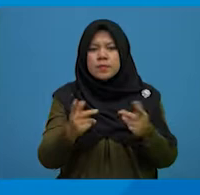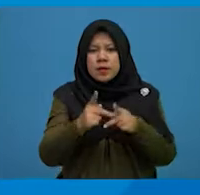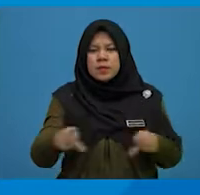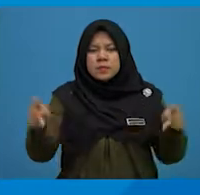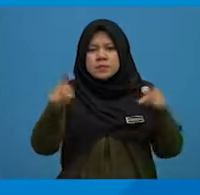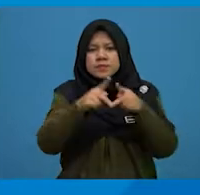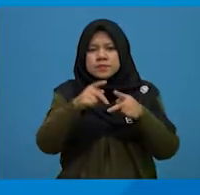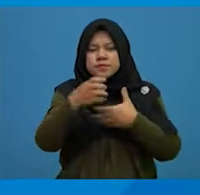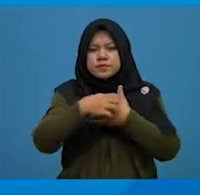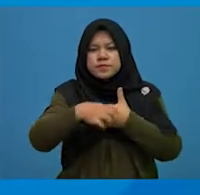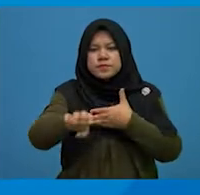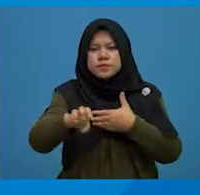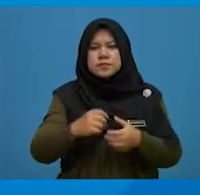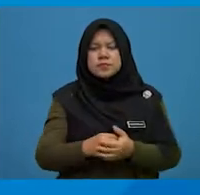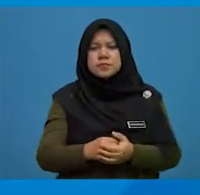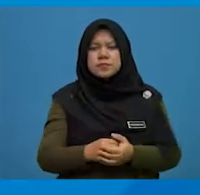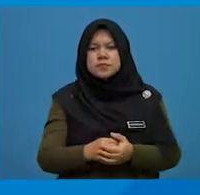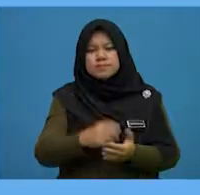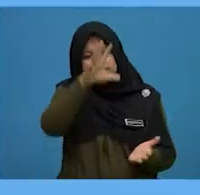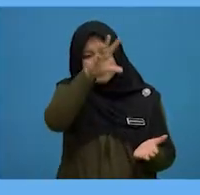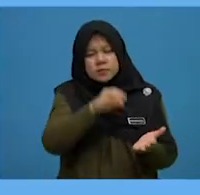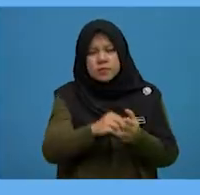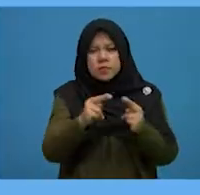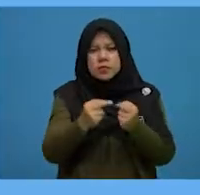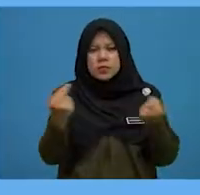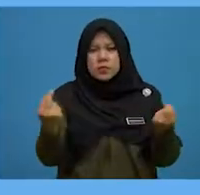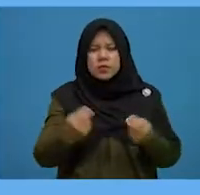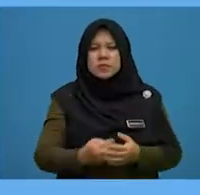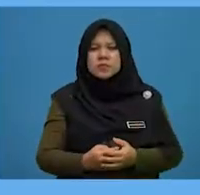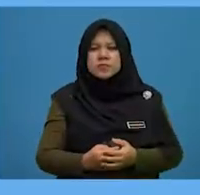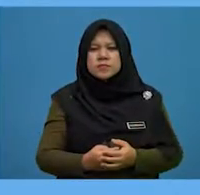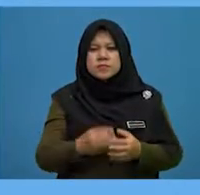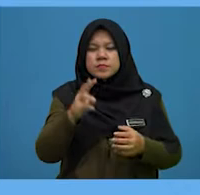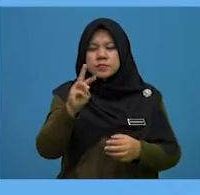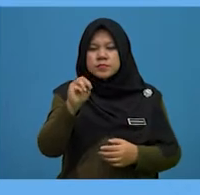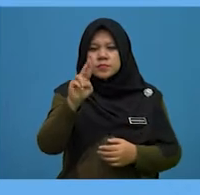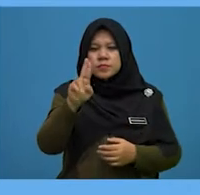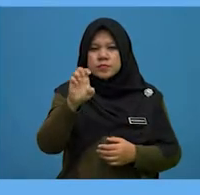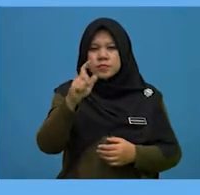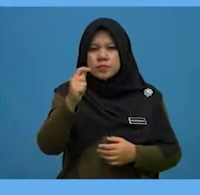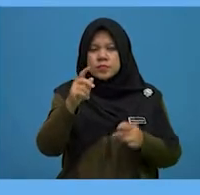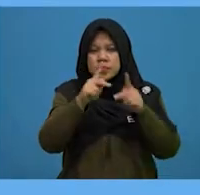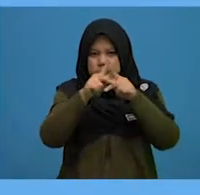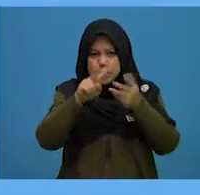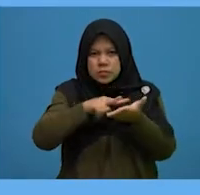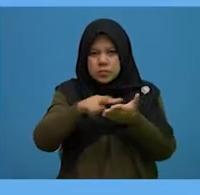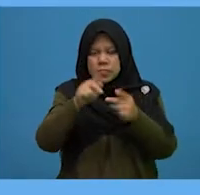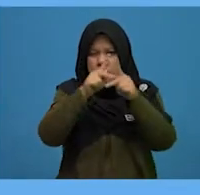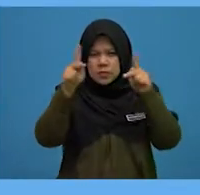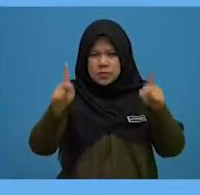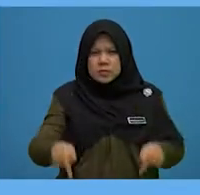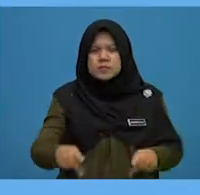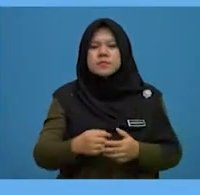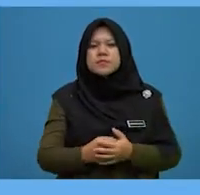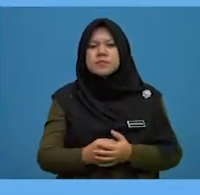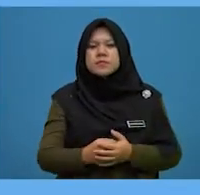message. Do take note that in the MUAT reading component, questions on